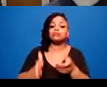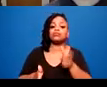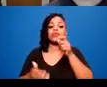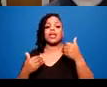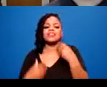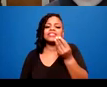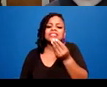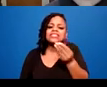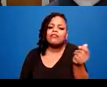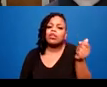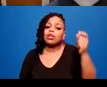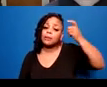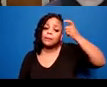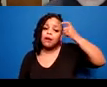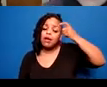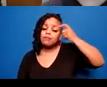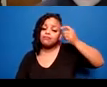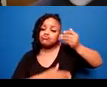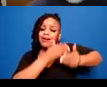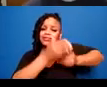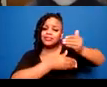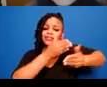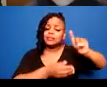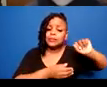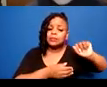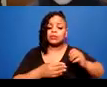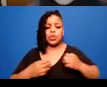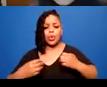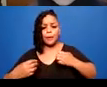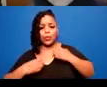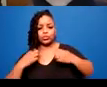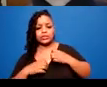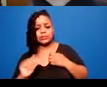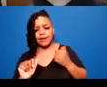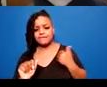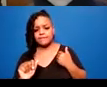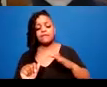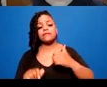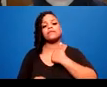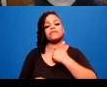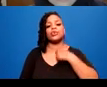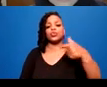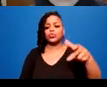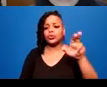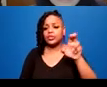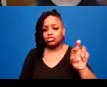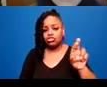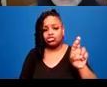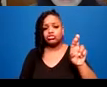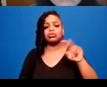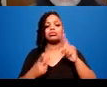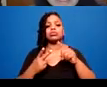and emotional disabilities. I'm also queer, non-binary, trans-masculine and an immigrant. I was born in